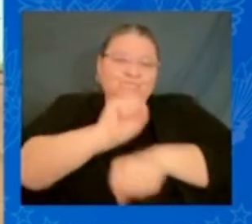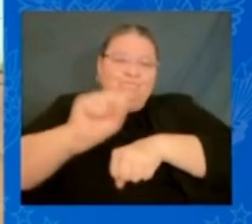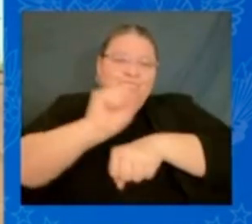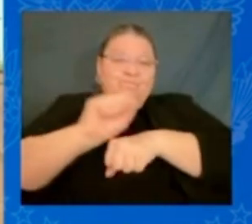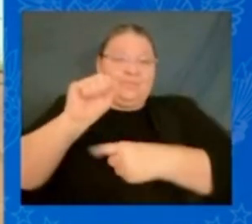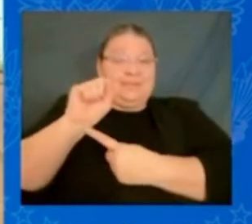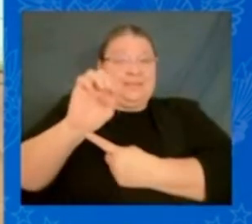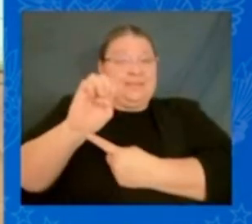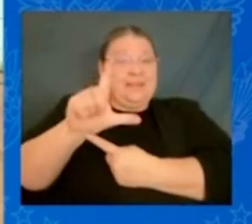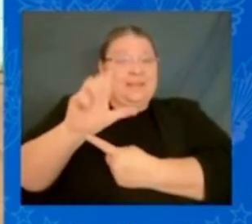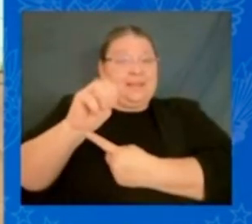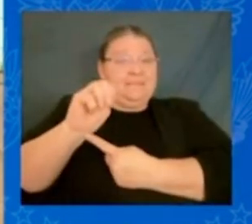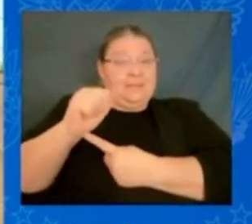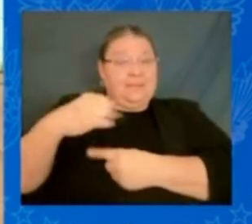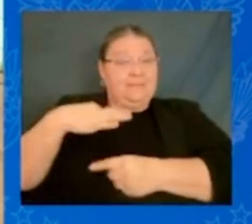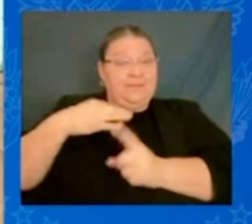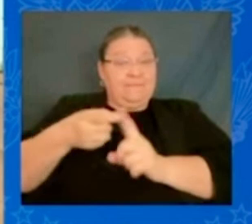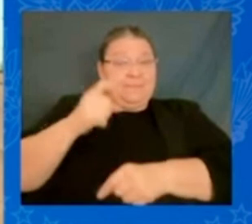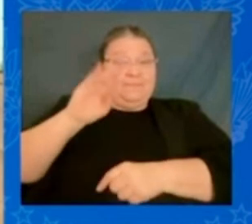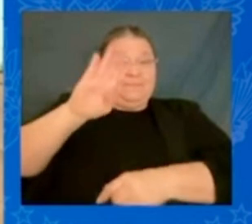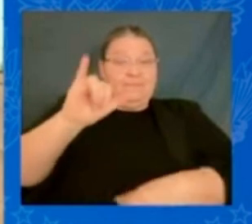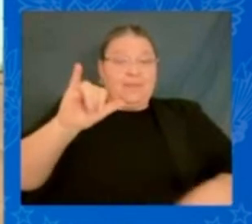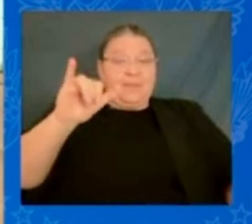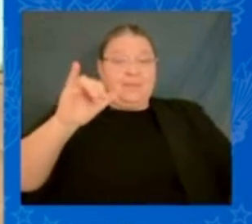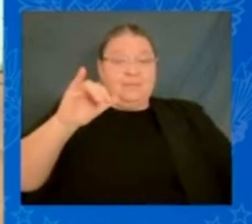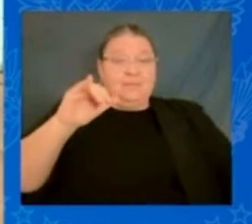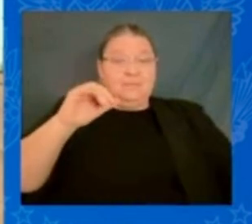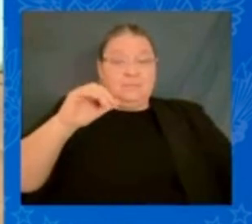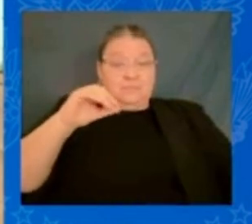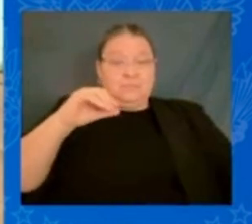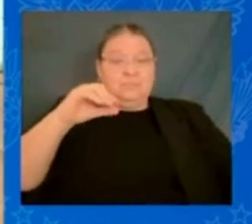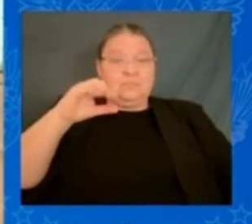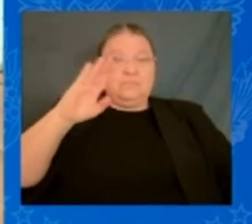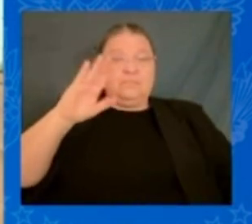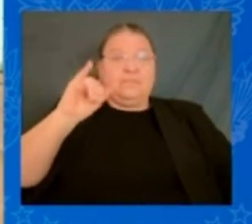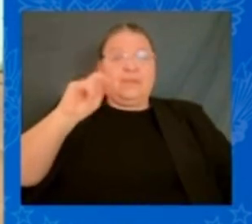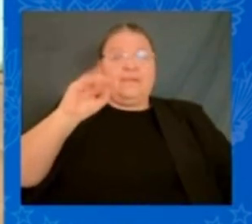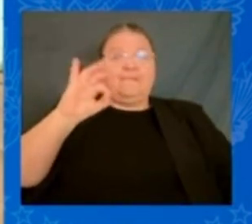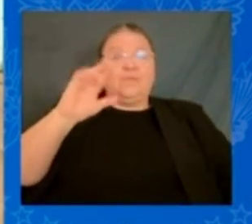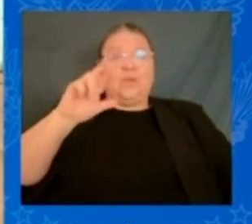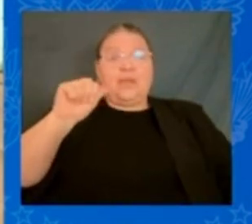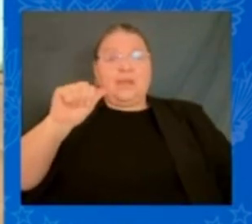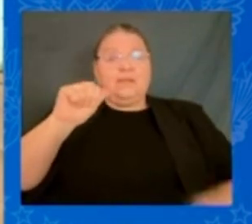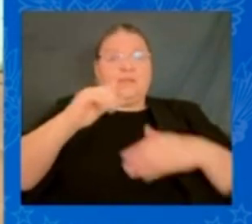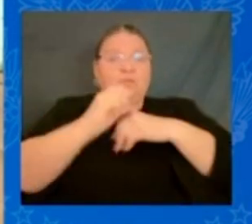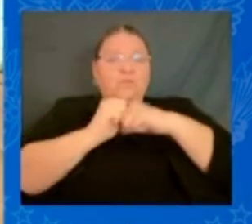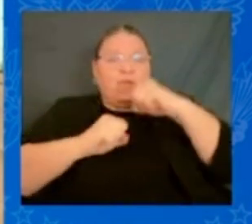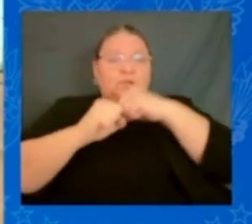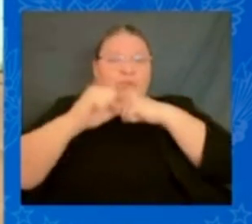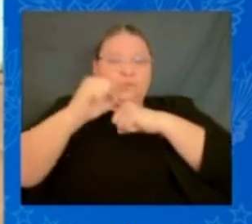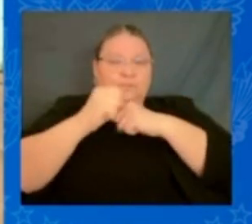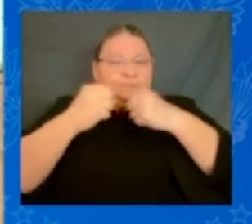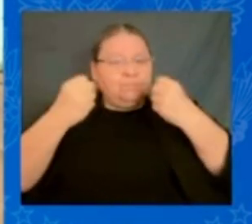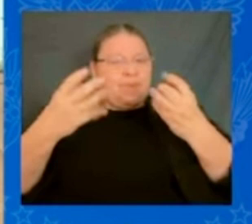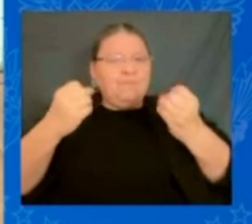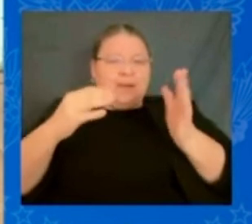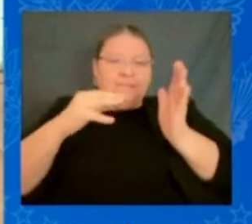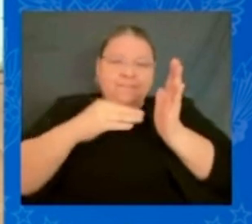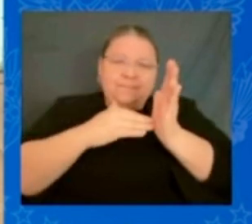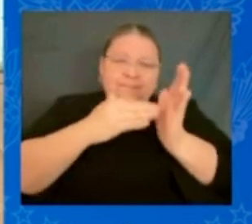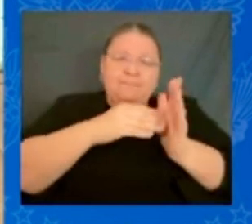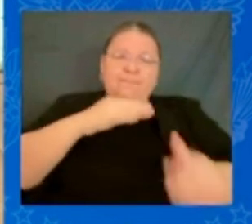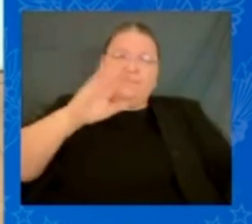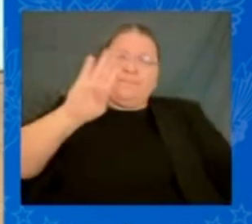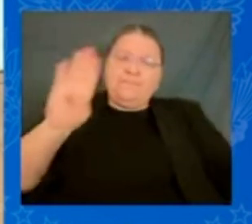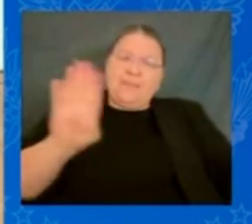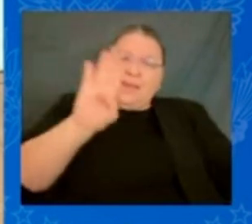infrastructure law, which is a multi-multibillion-dollar commitment to rebuild this country. How can we be the leading